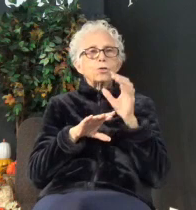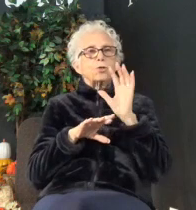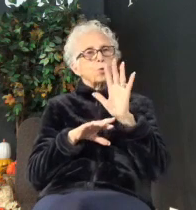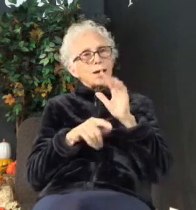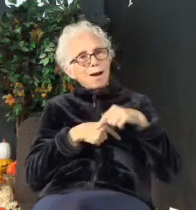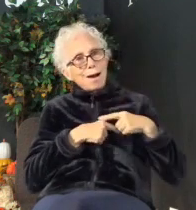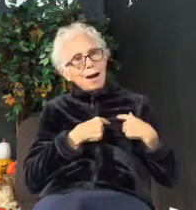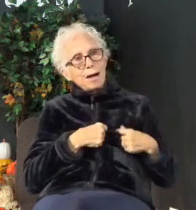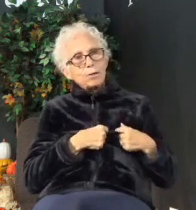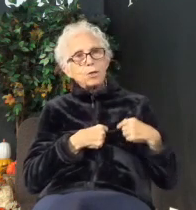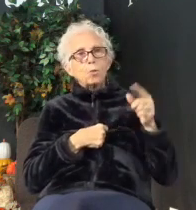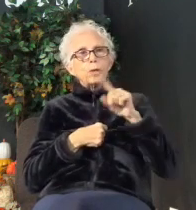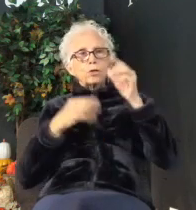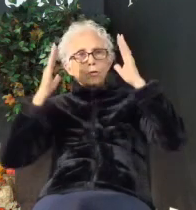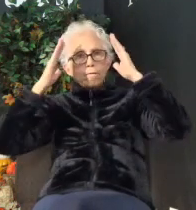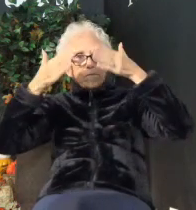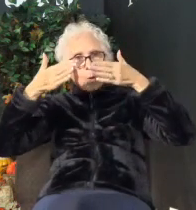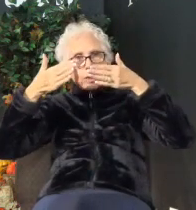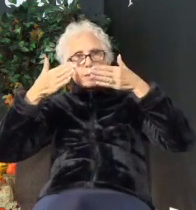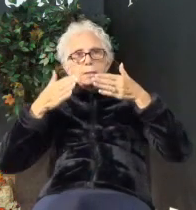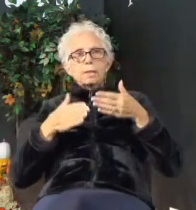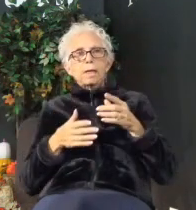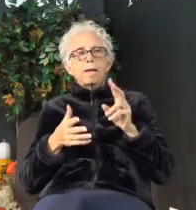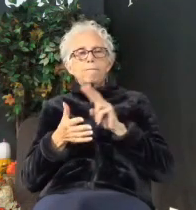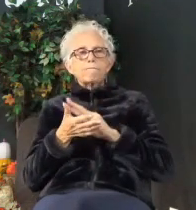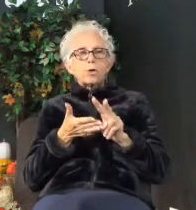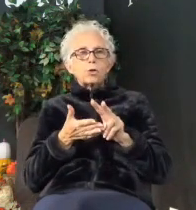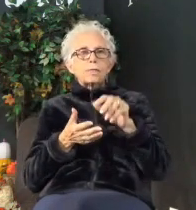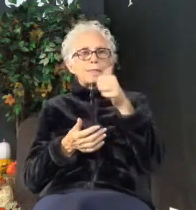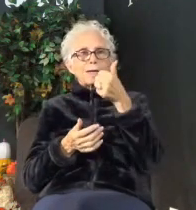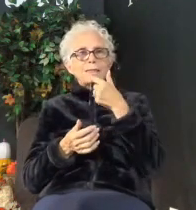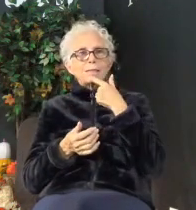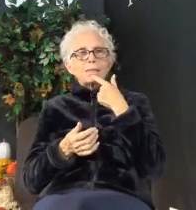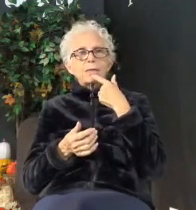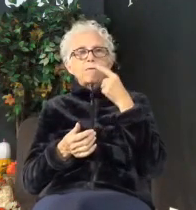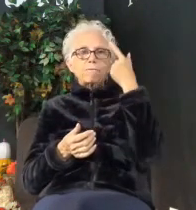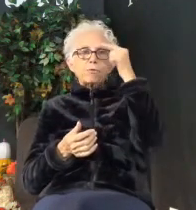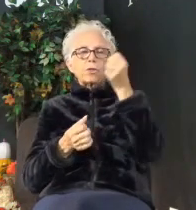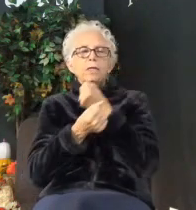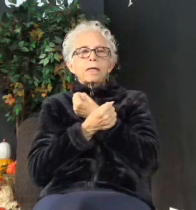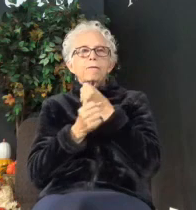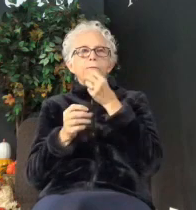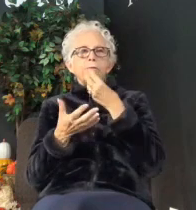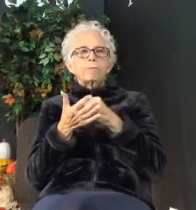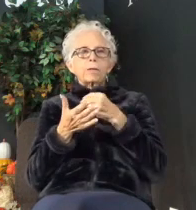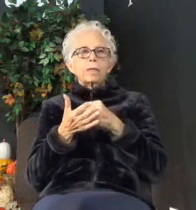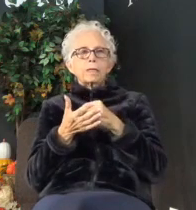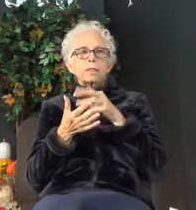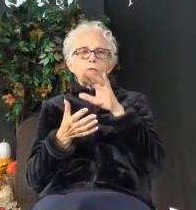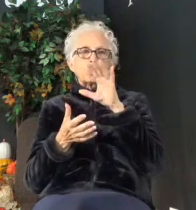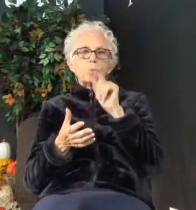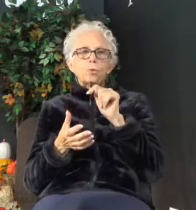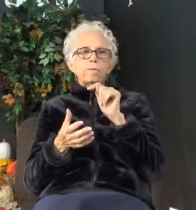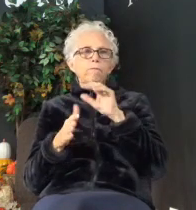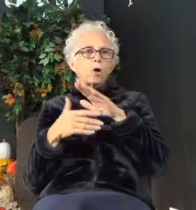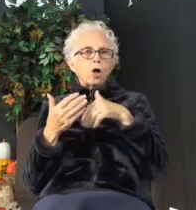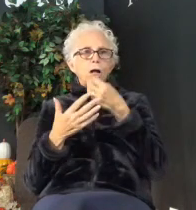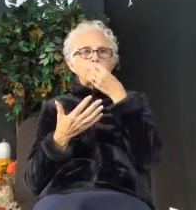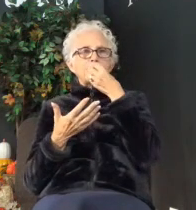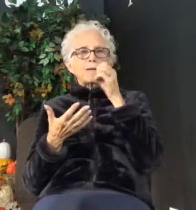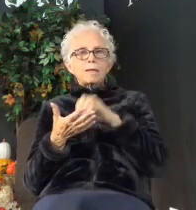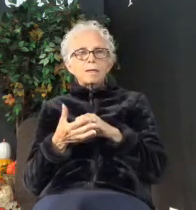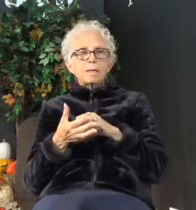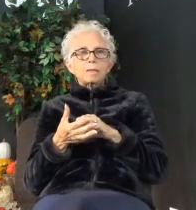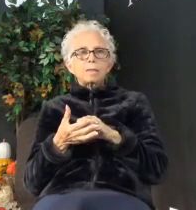Where's your focus? Verse 10 says this, for the love of money is the root of all kinds of evil. Son,